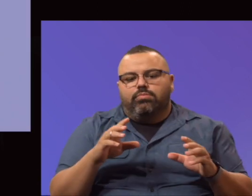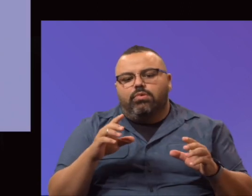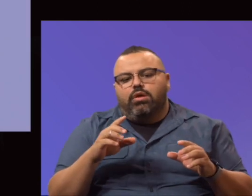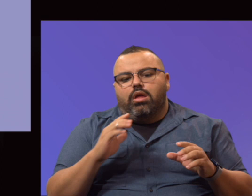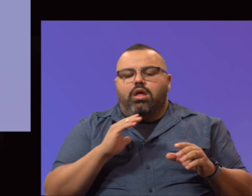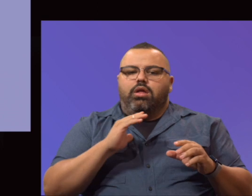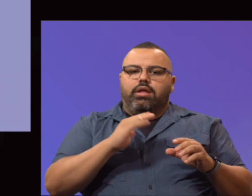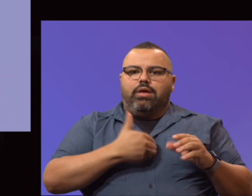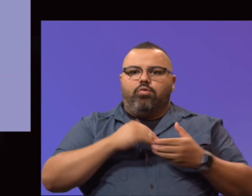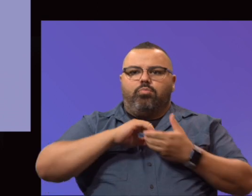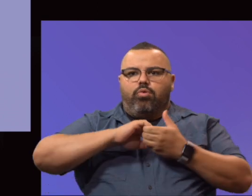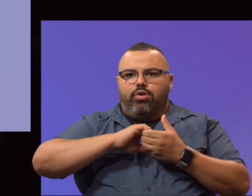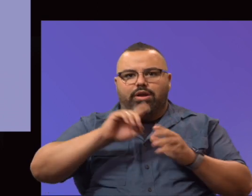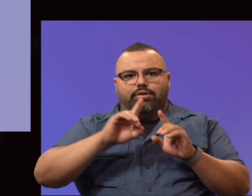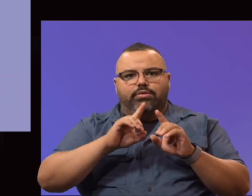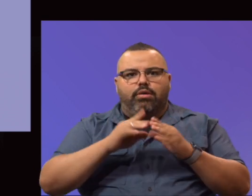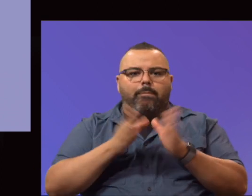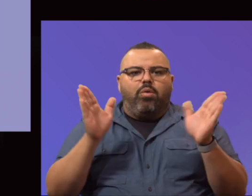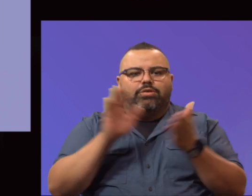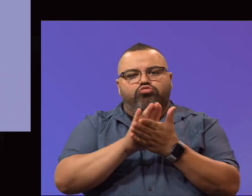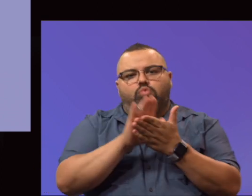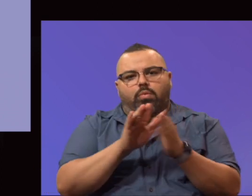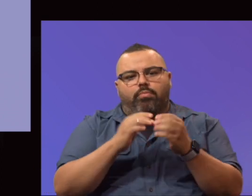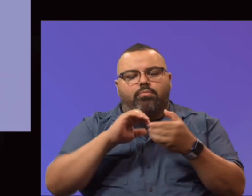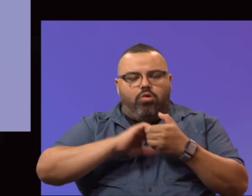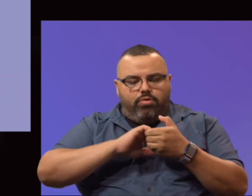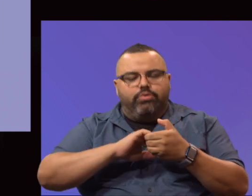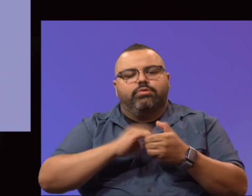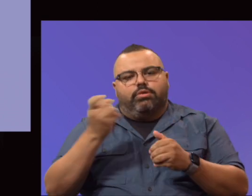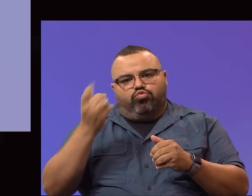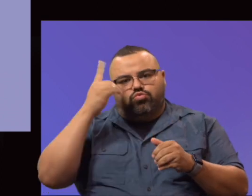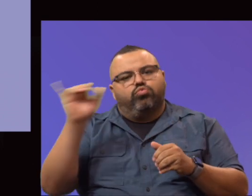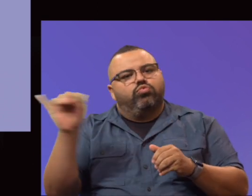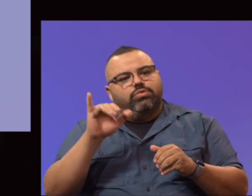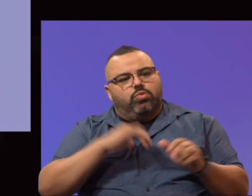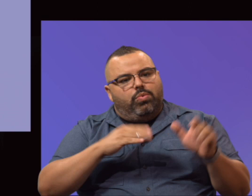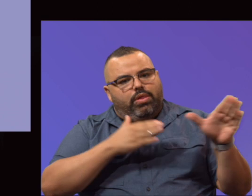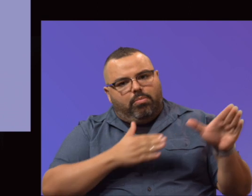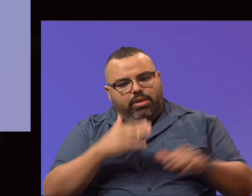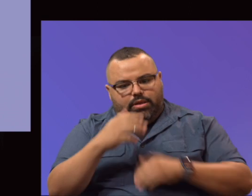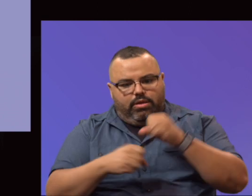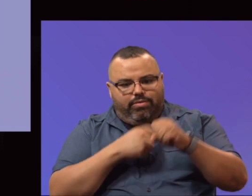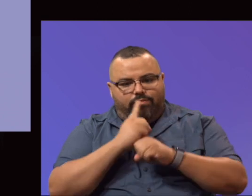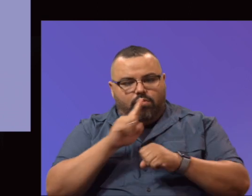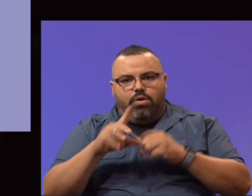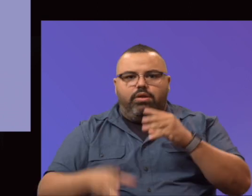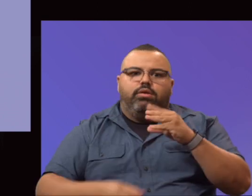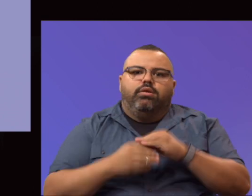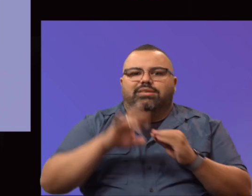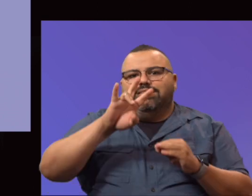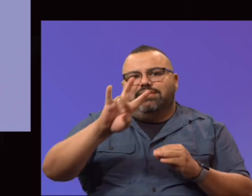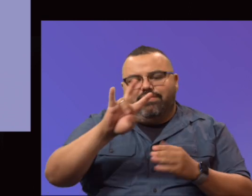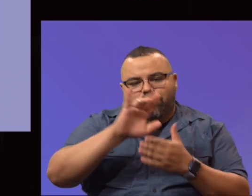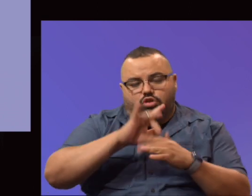And our partners, our district partners, have obviously understood this as well. And so we're in the planning year for an additional seven